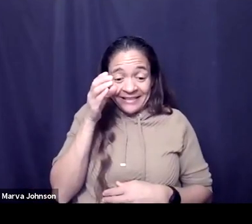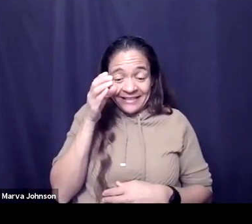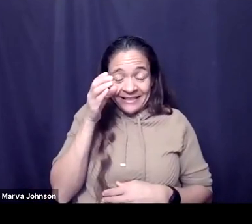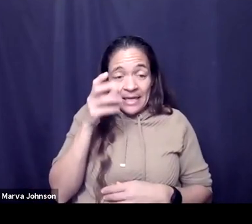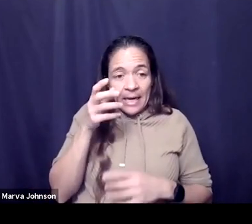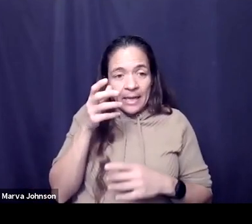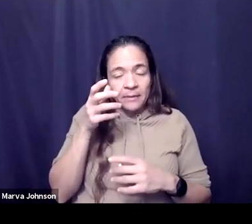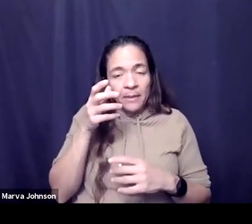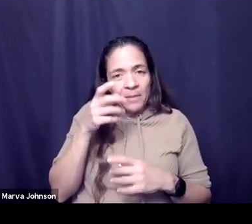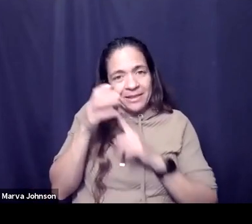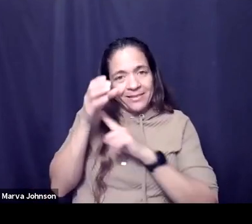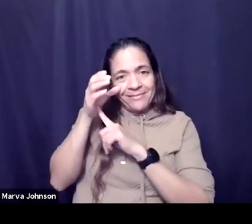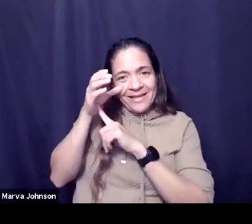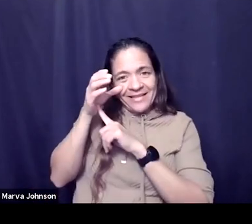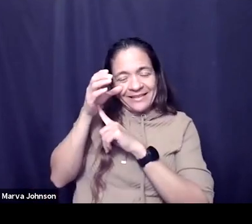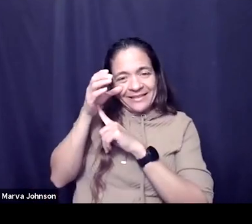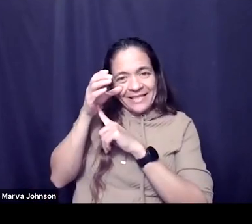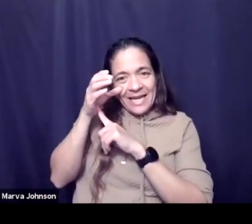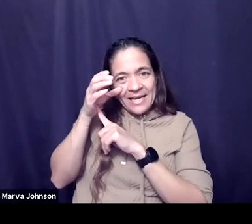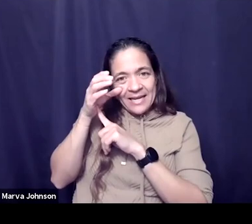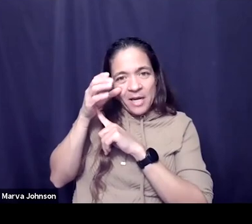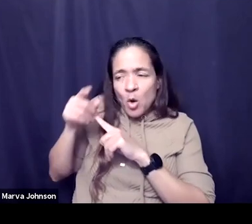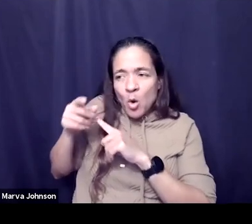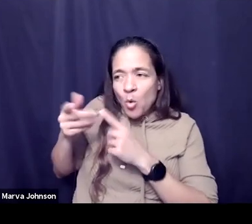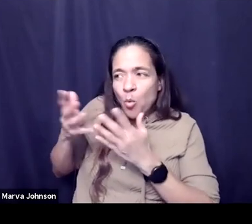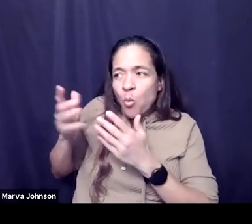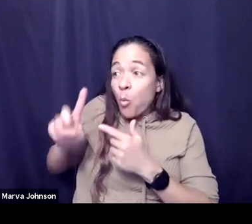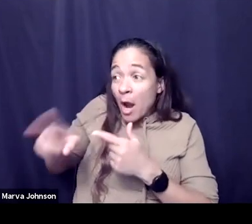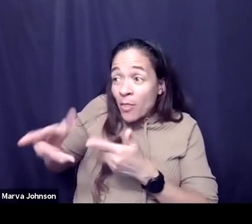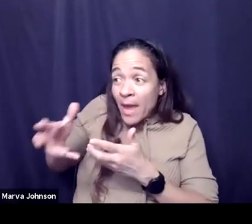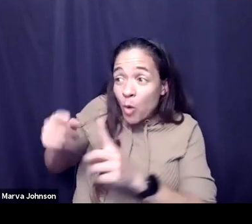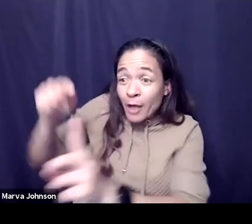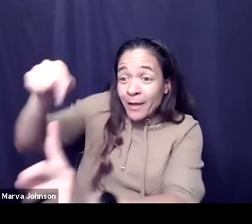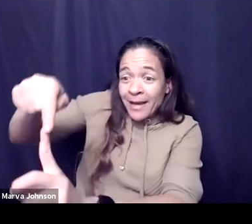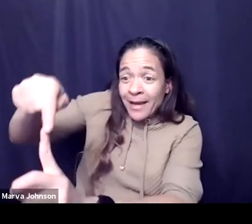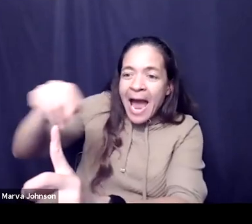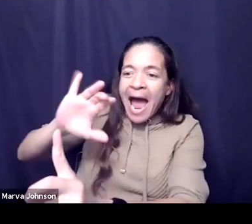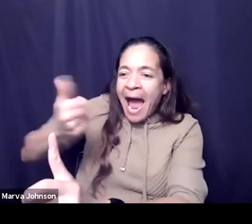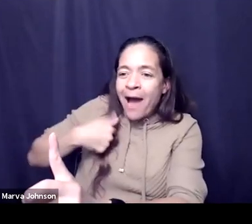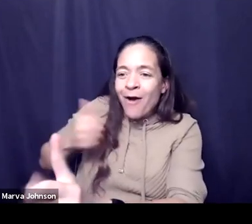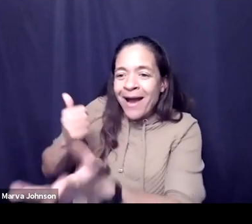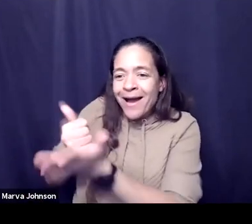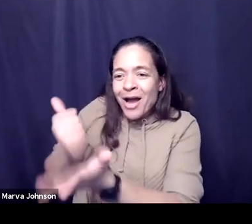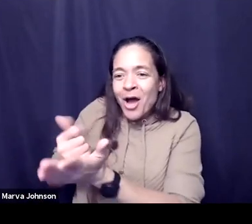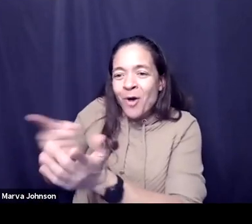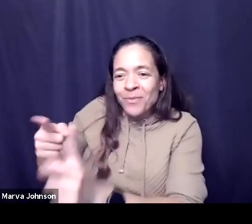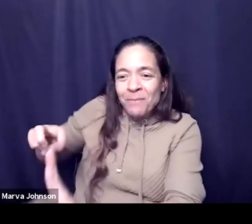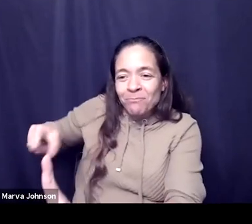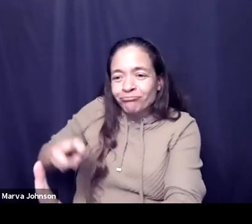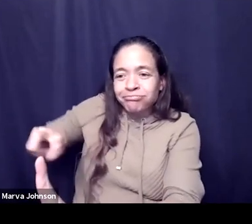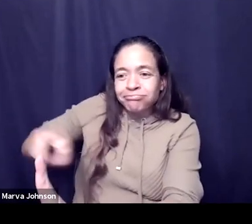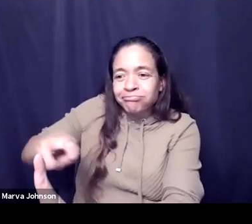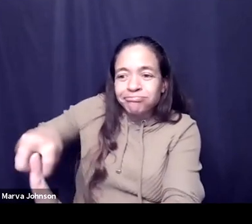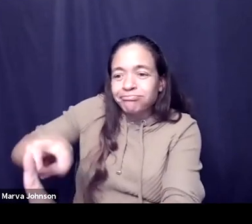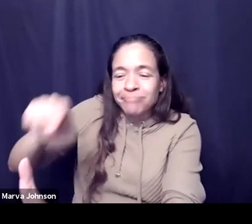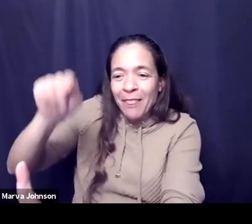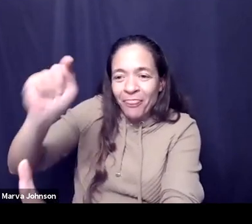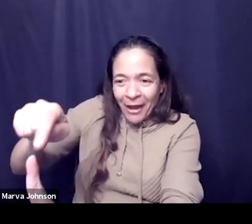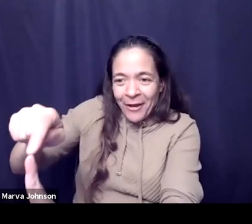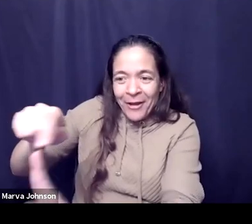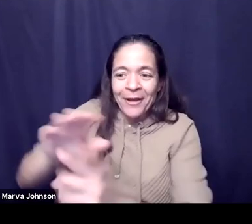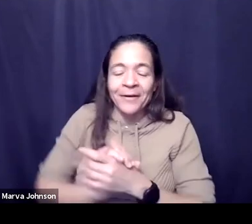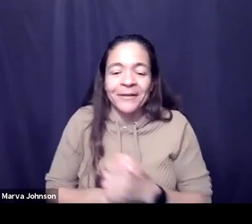how do i help this person get where they get where they want to go and it strikes me that as you say that we